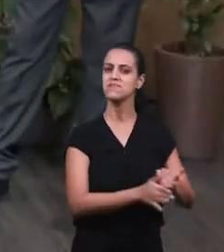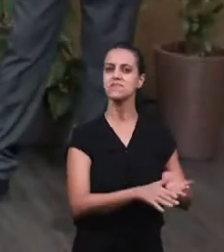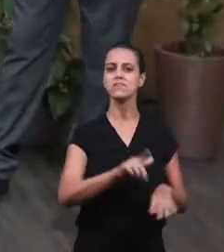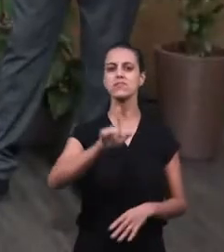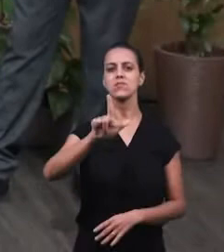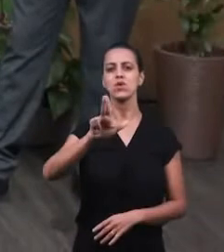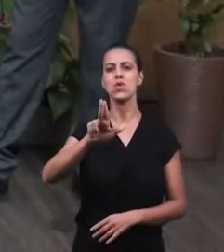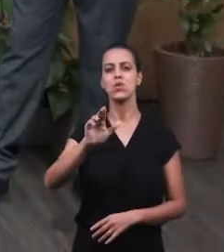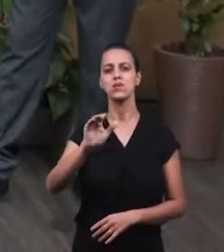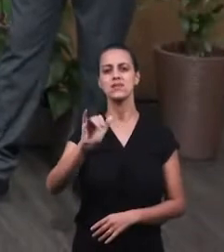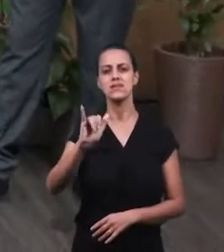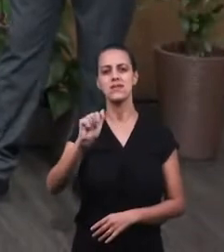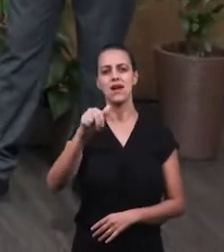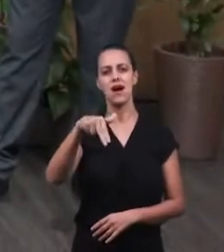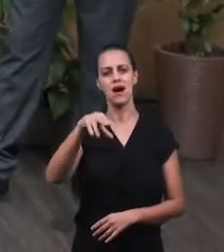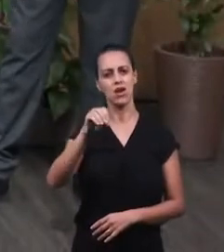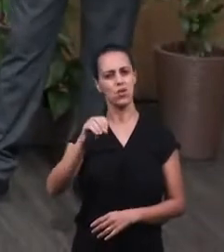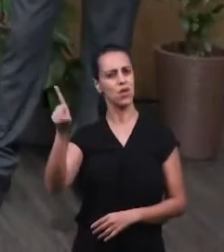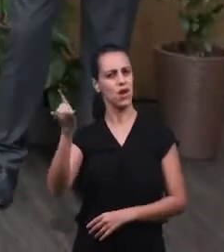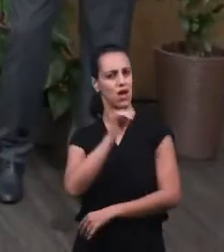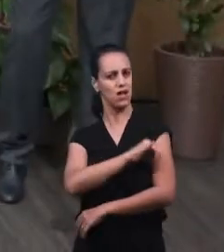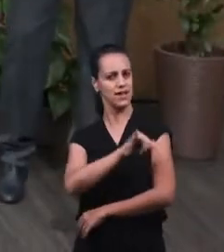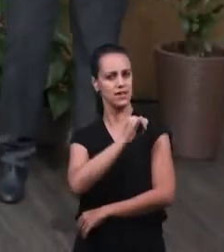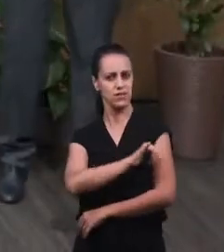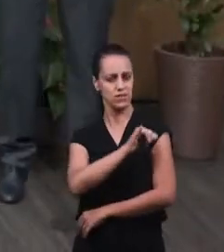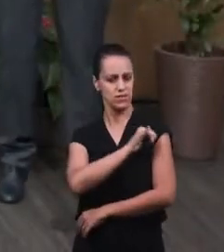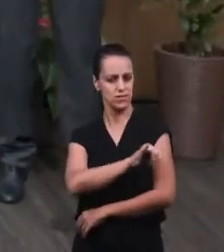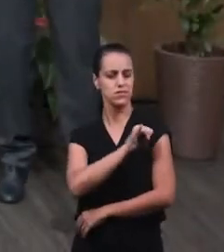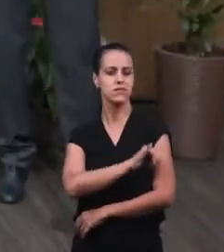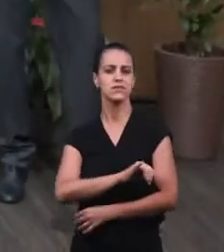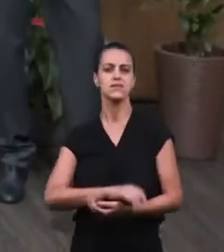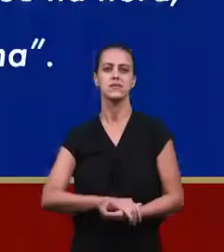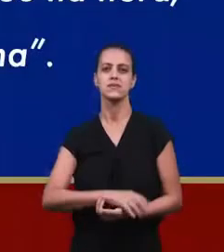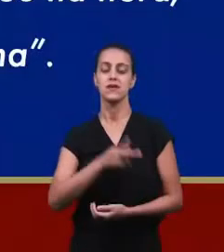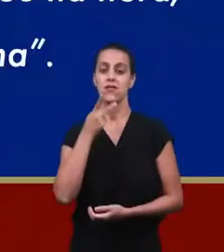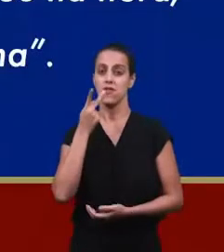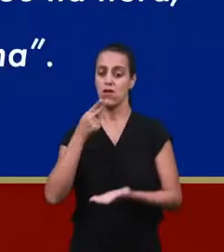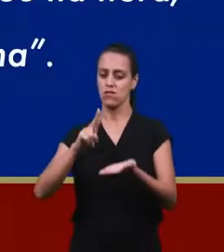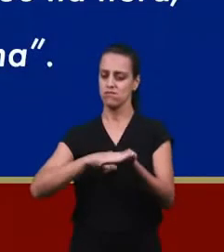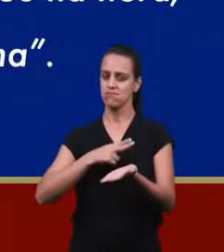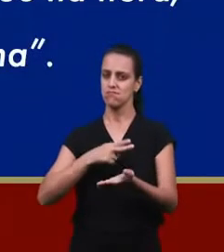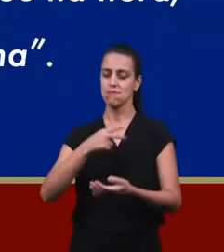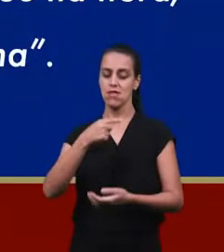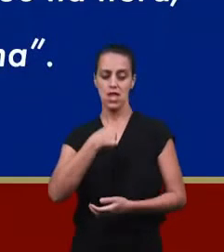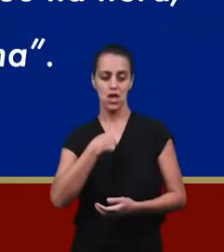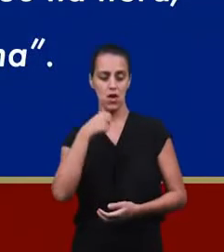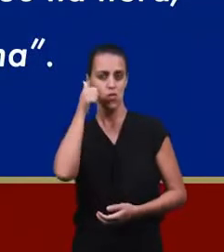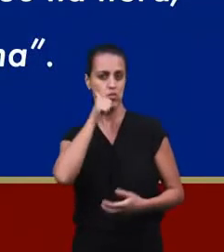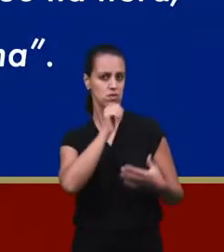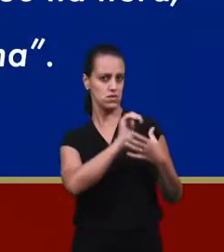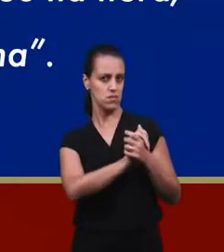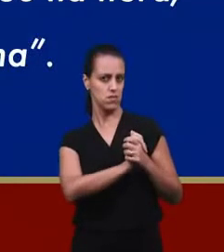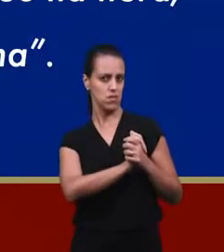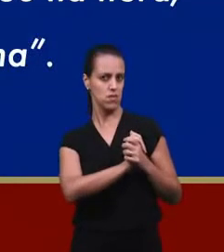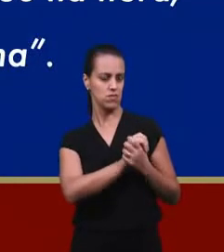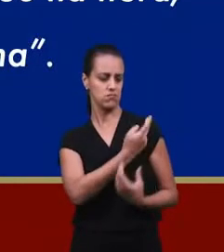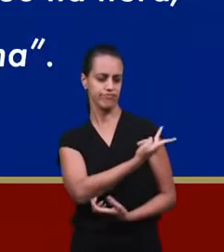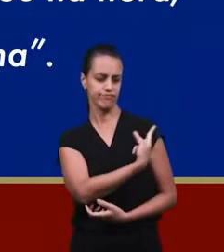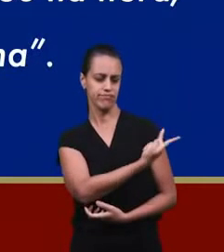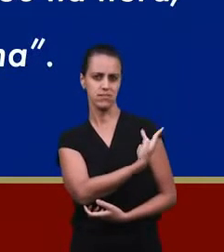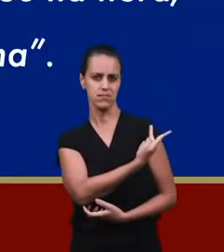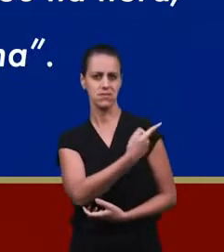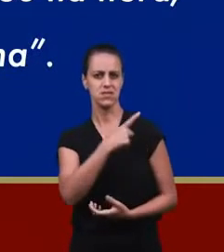Luciano Rosa, he's a deacon in Niteroi, Rio de Janeiro, Brazil. He says, My wife and I